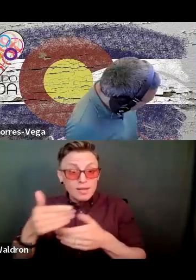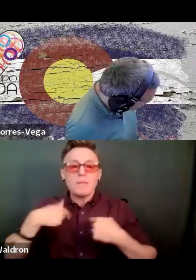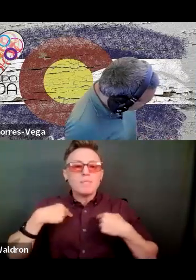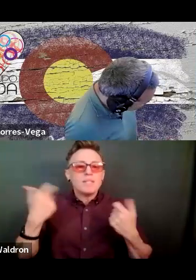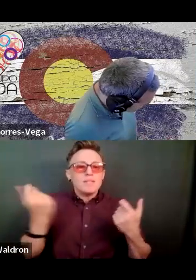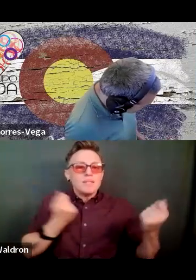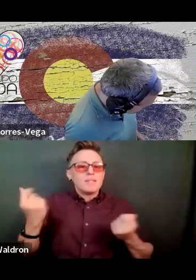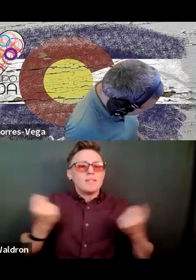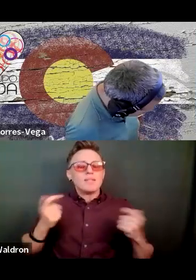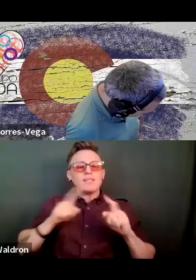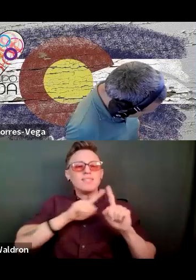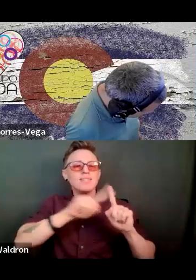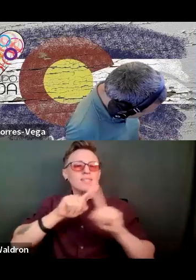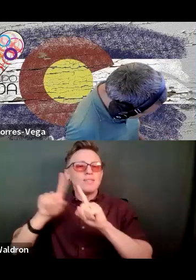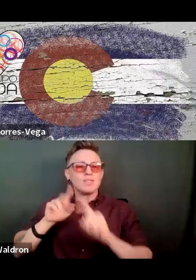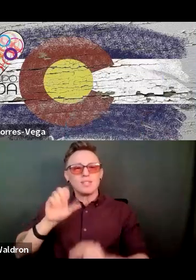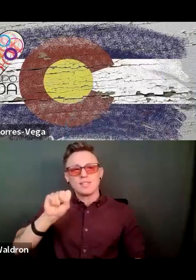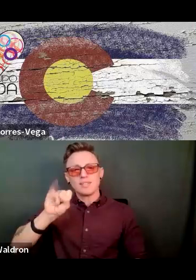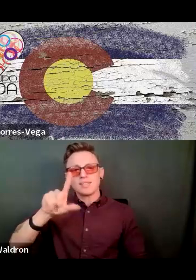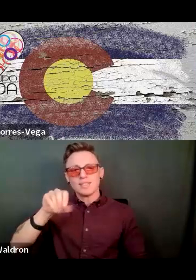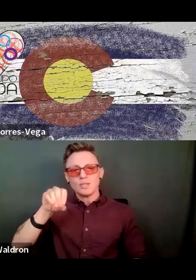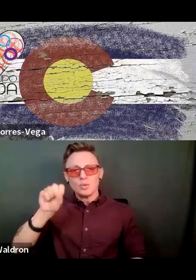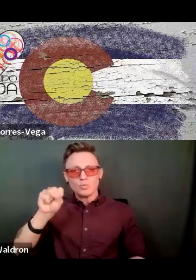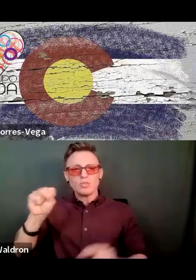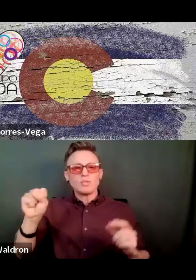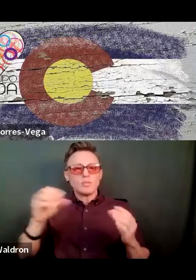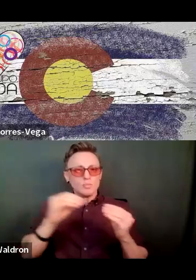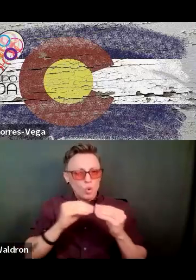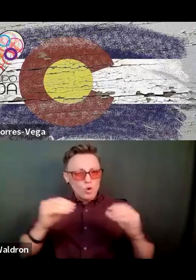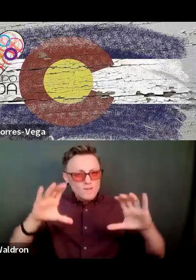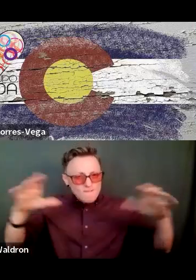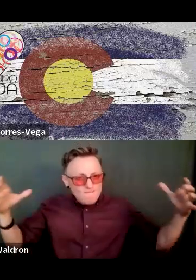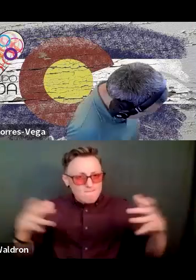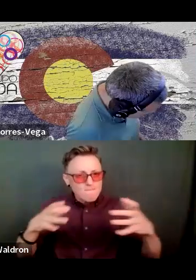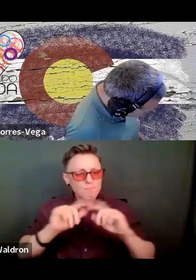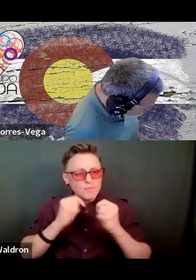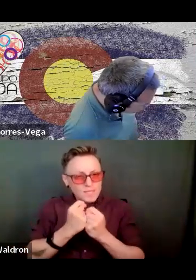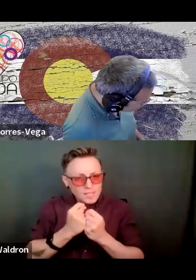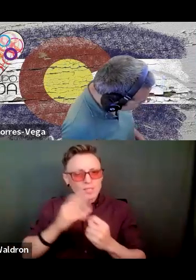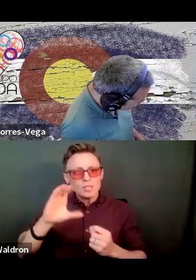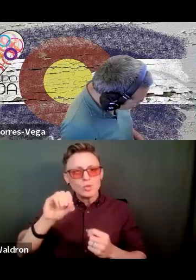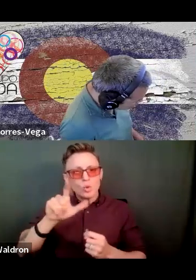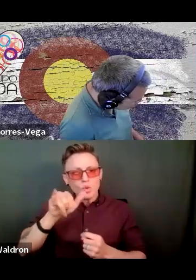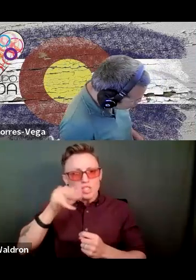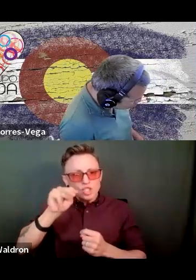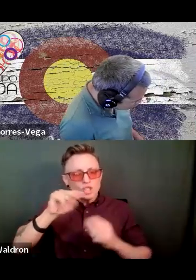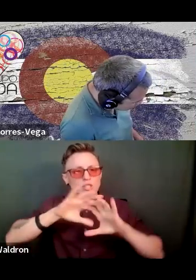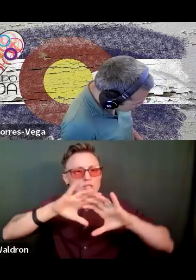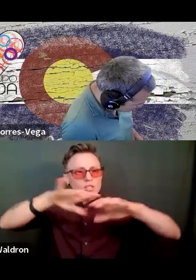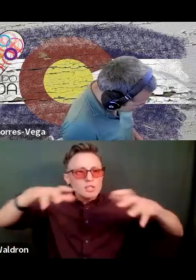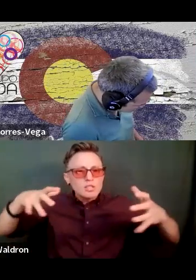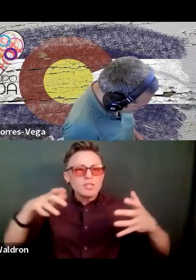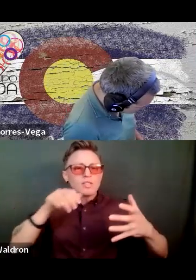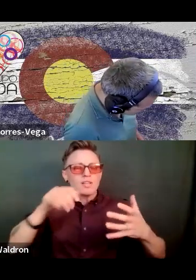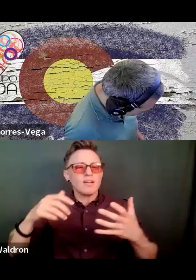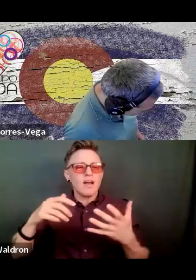from the different silos, because the more that we work as a team, as a coalition, and especially getting out of our silos of what